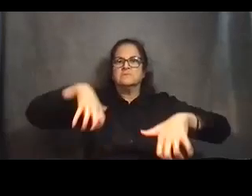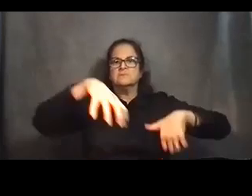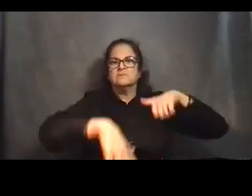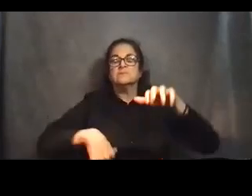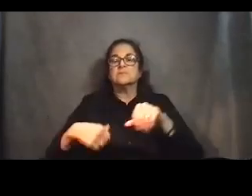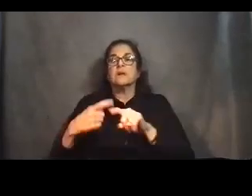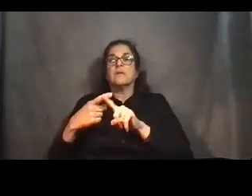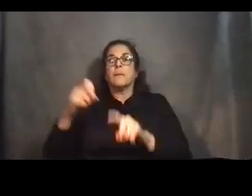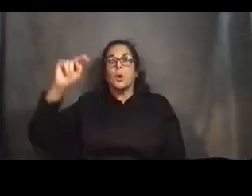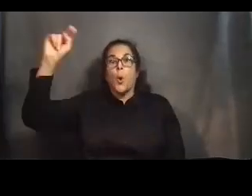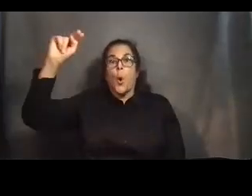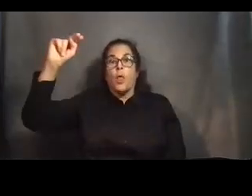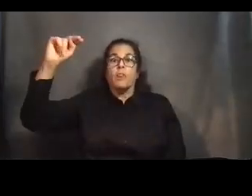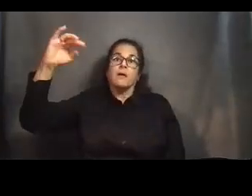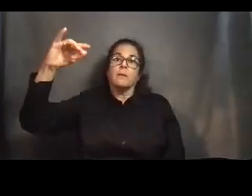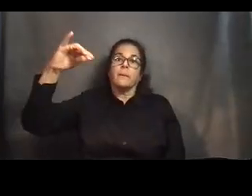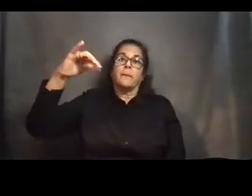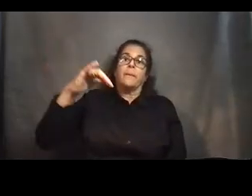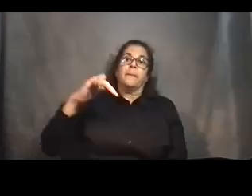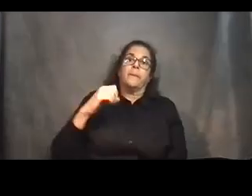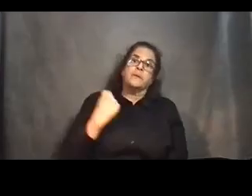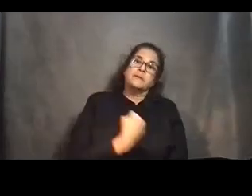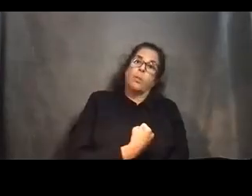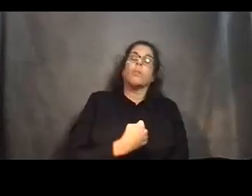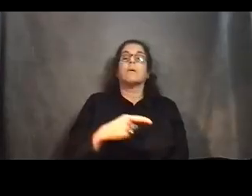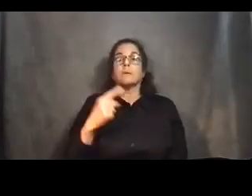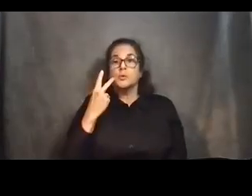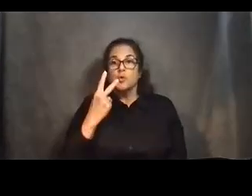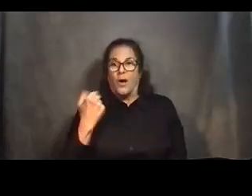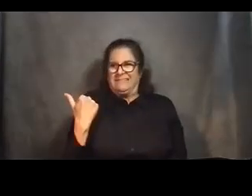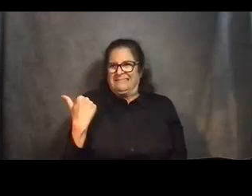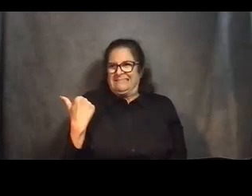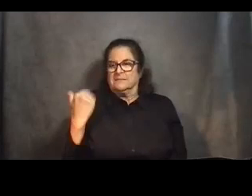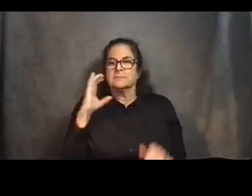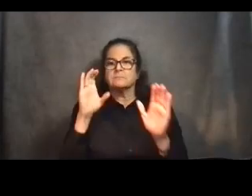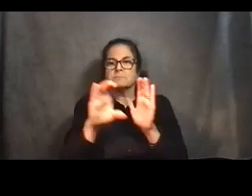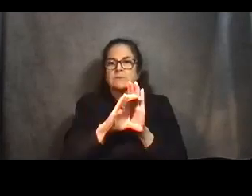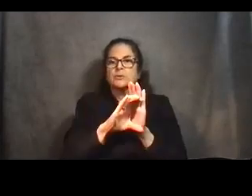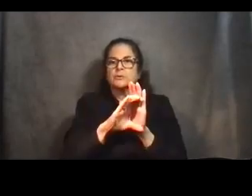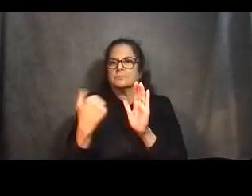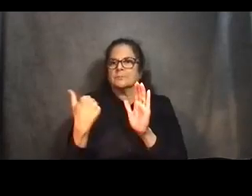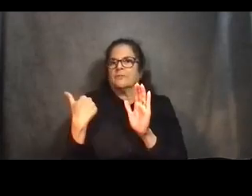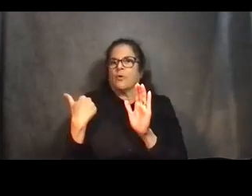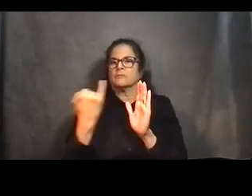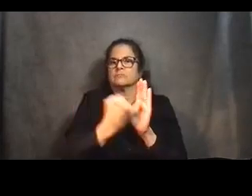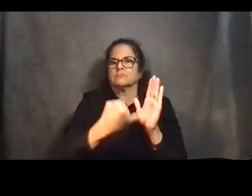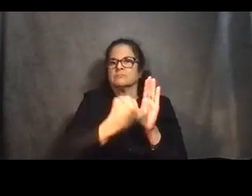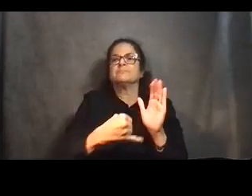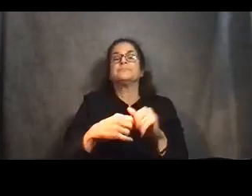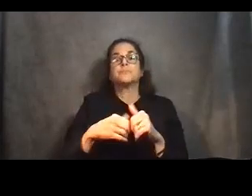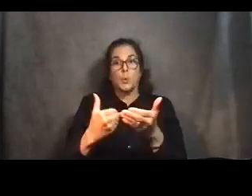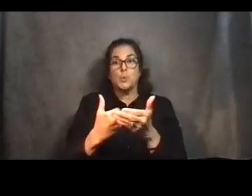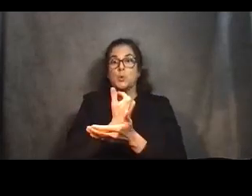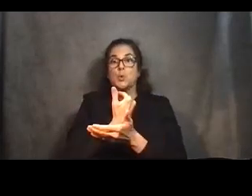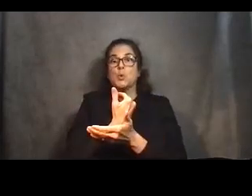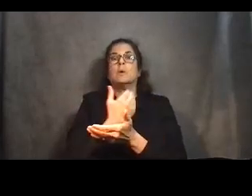the north side of the job to the south side of the job. As you saw in the previous renderings that were presented by Latrice, the new structure is